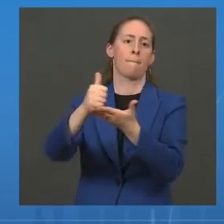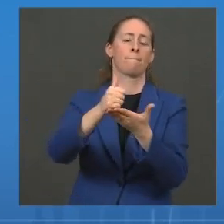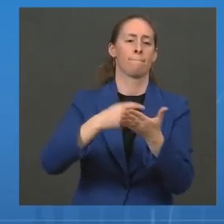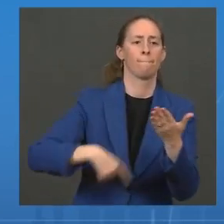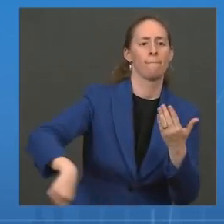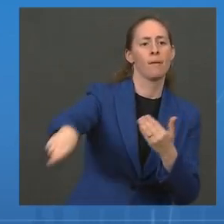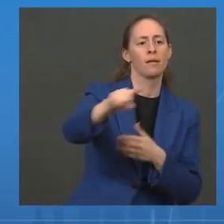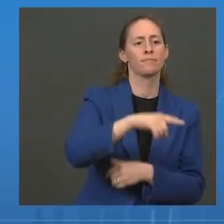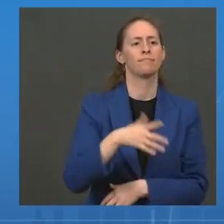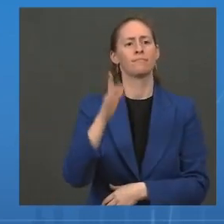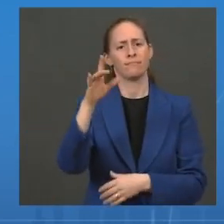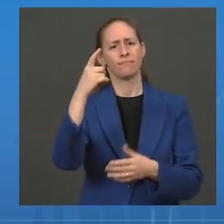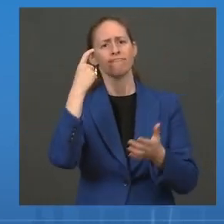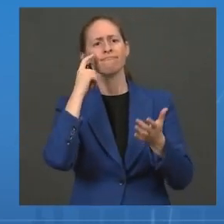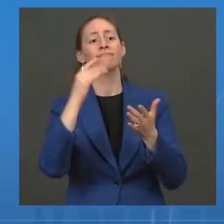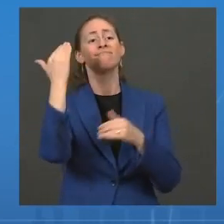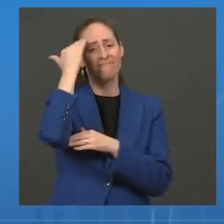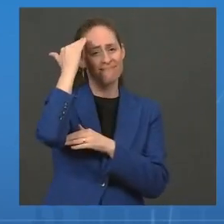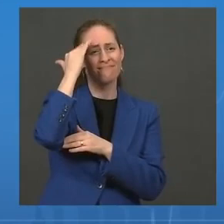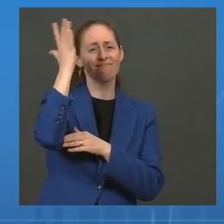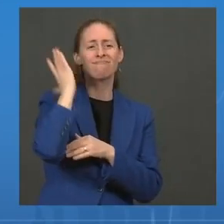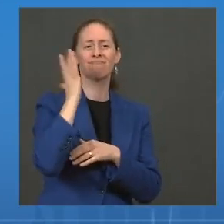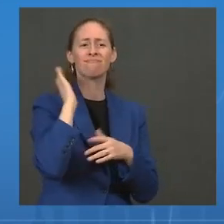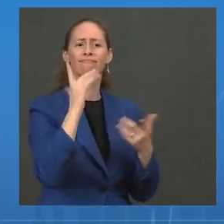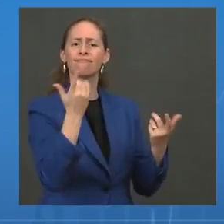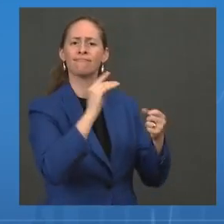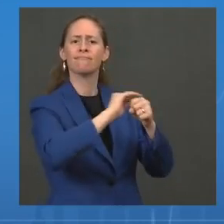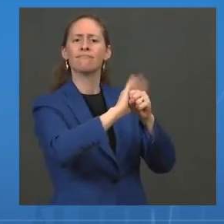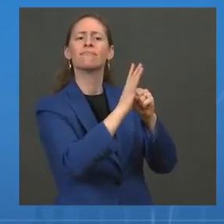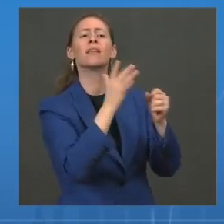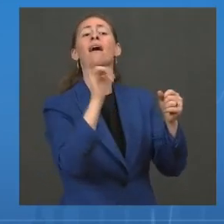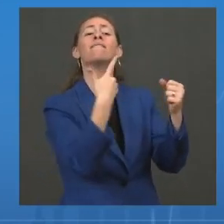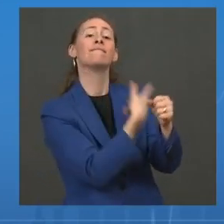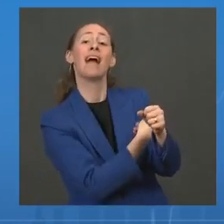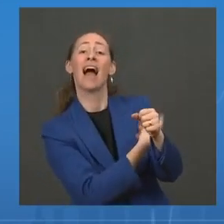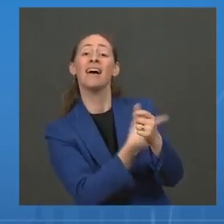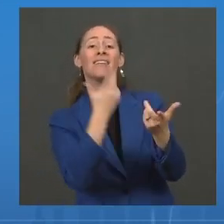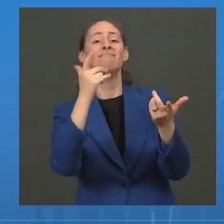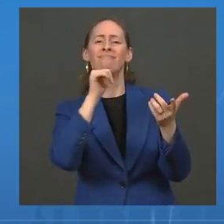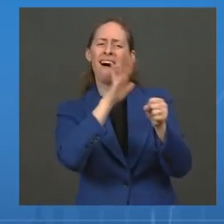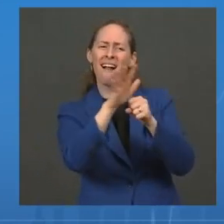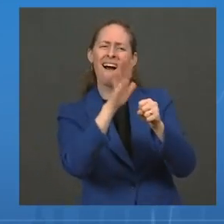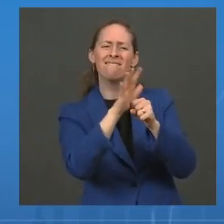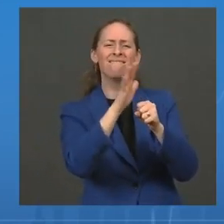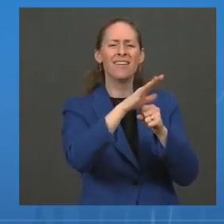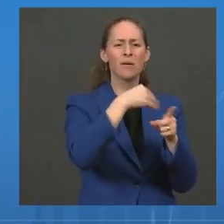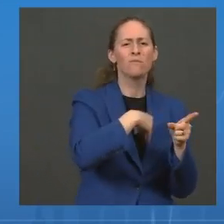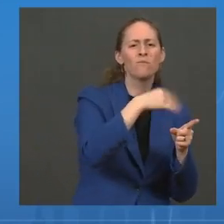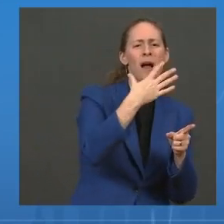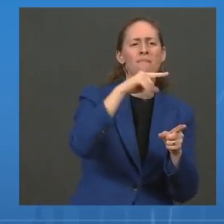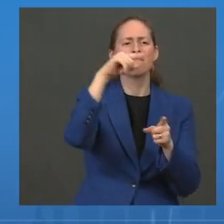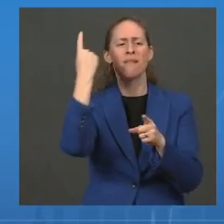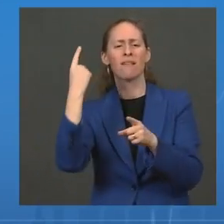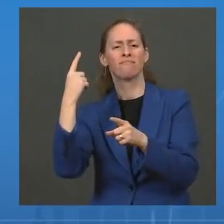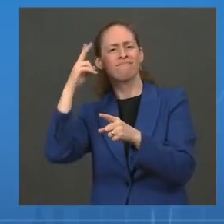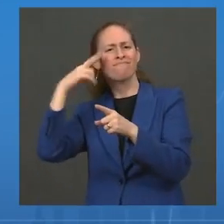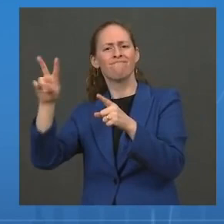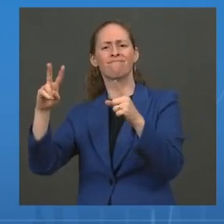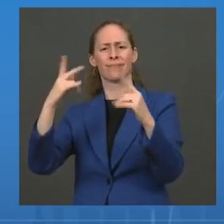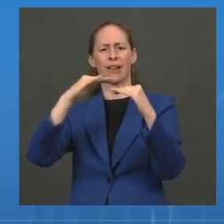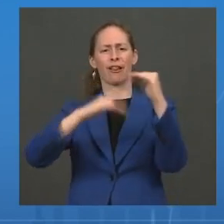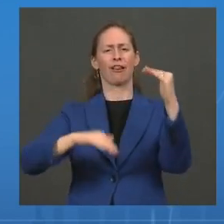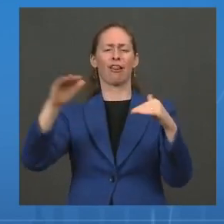that once existed in vaccination rates among Black, White, and Latinx adults has closed. The latest CDC National